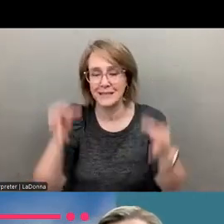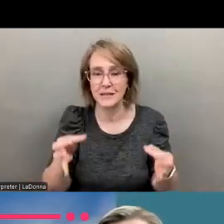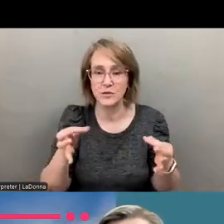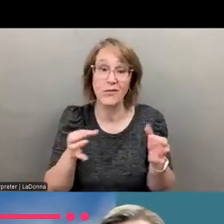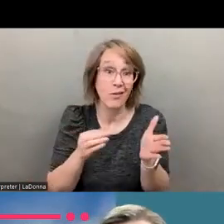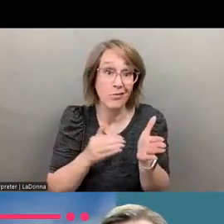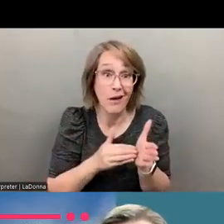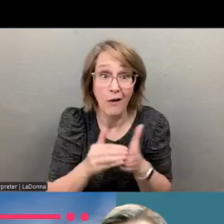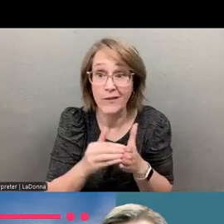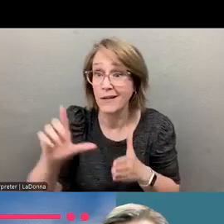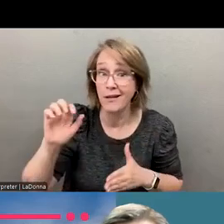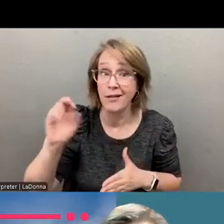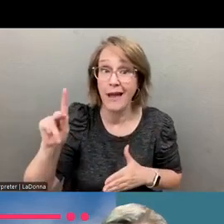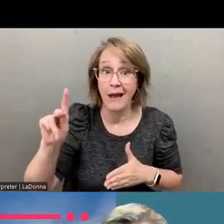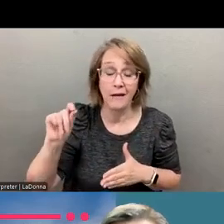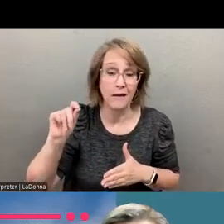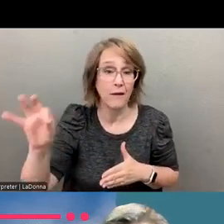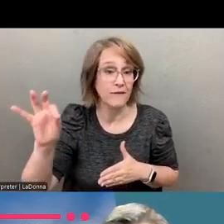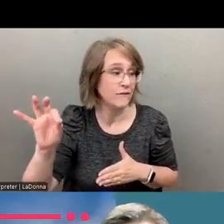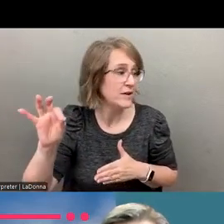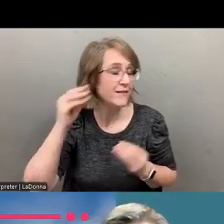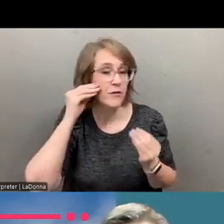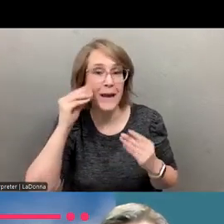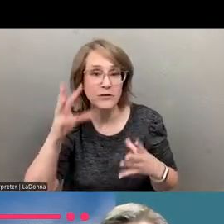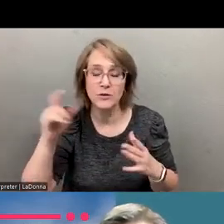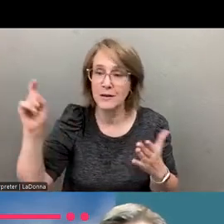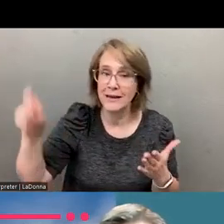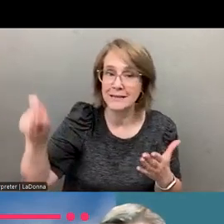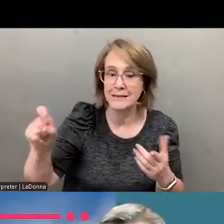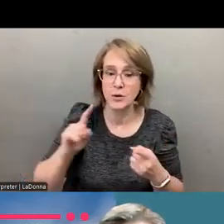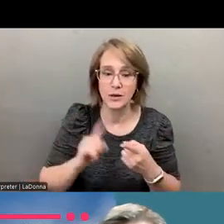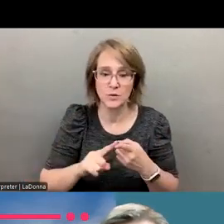know, oftentimes of, uh, you know, the type of information that's necessary to separate.